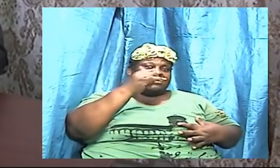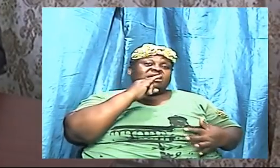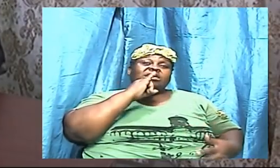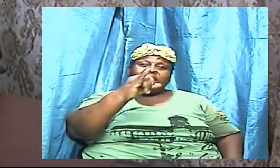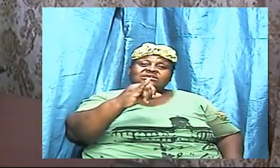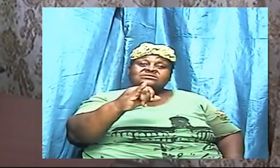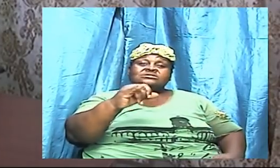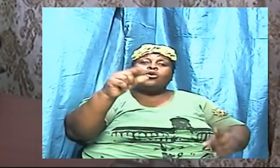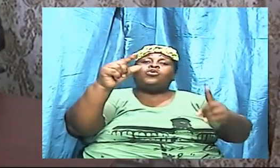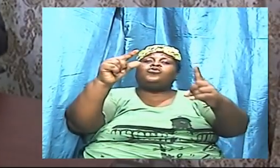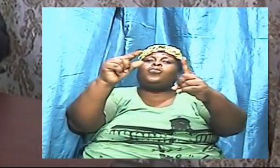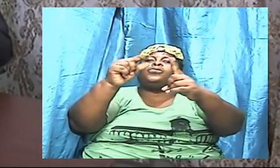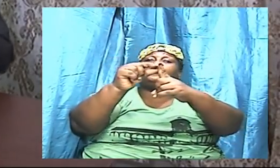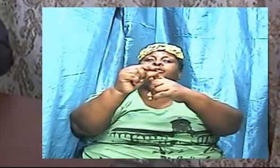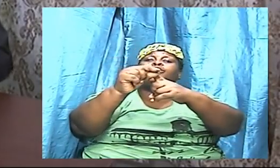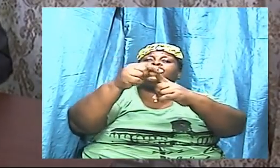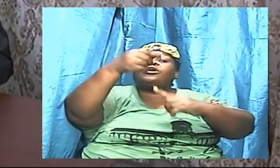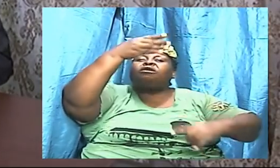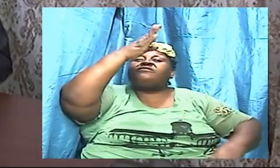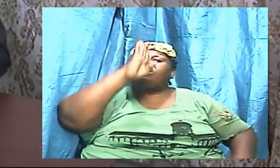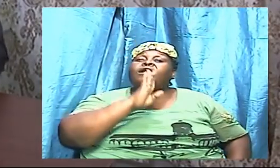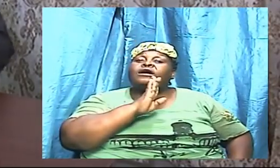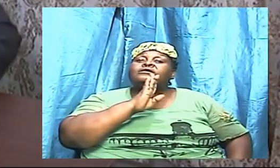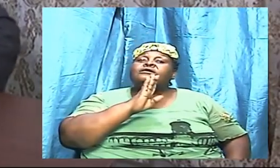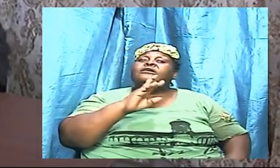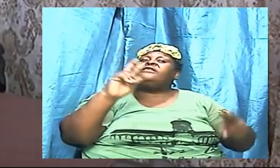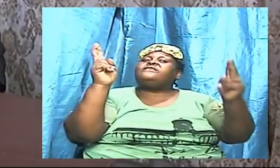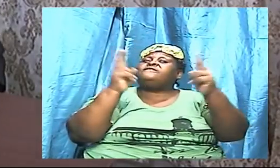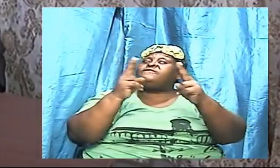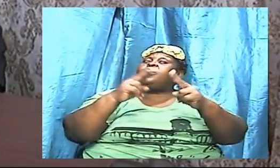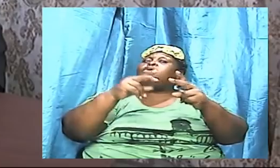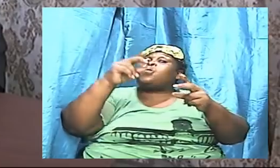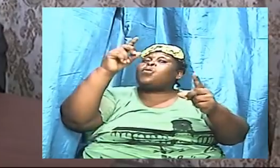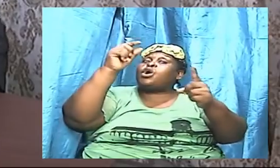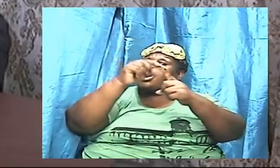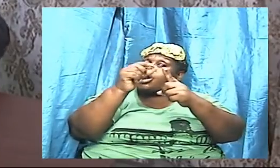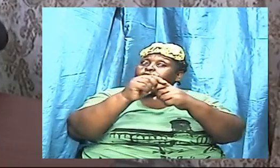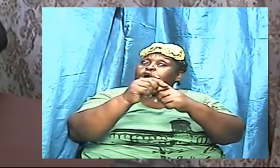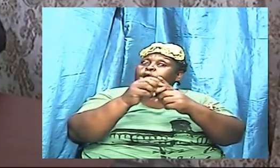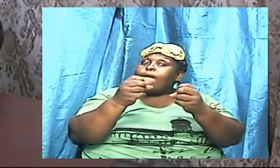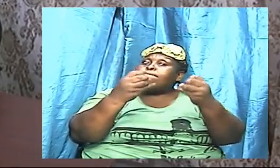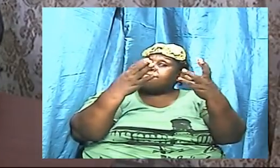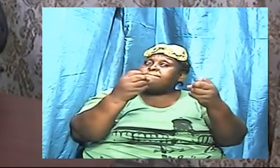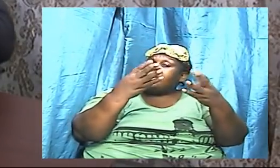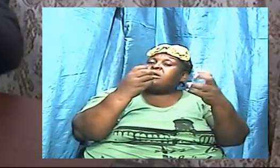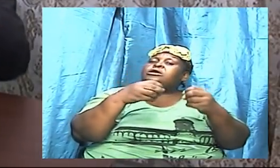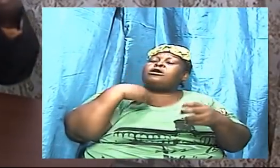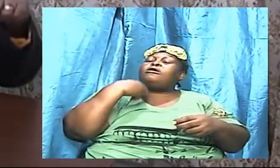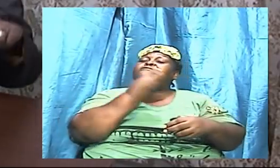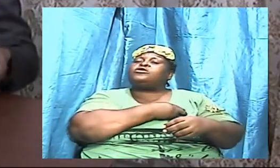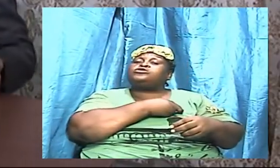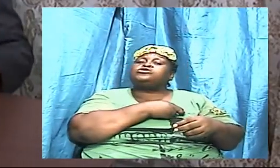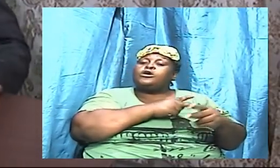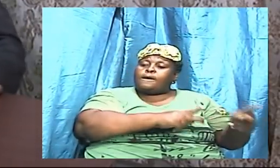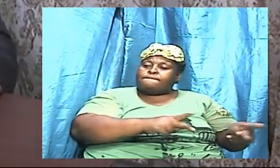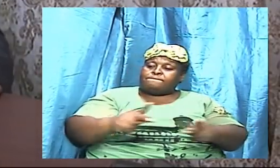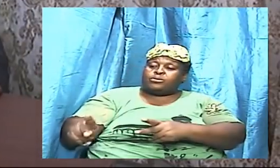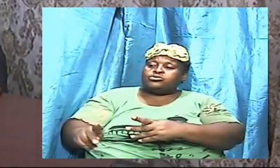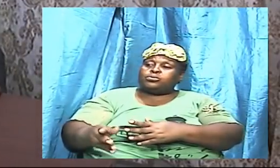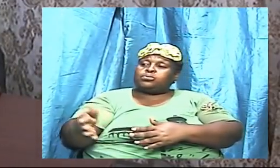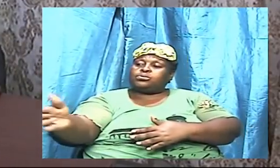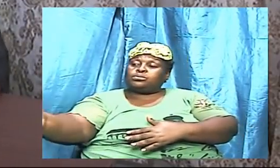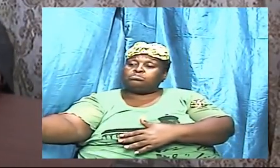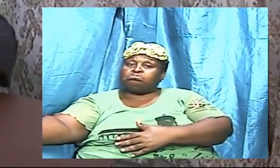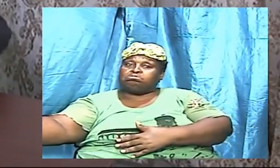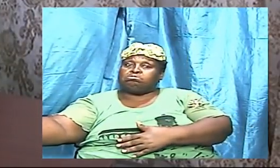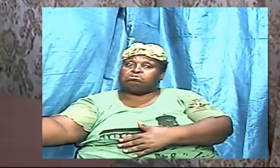God. The very word that many of us have put aside. The very word that many of us